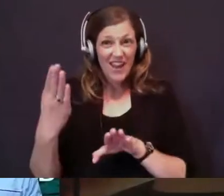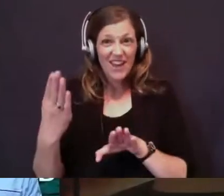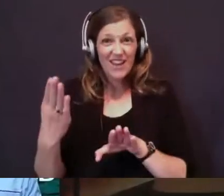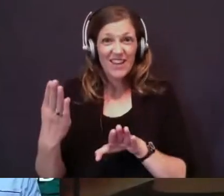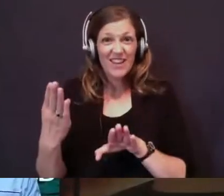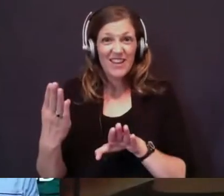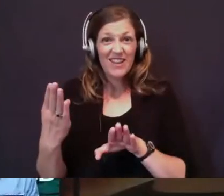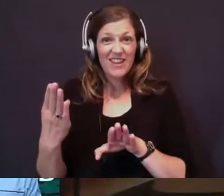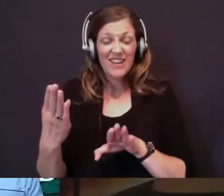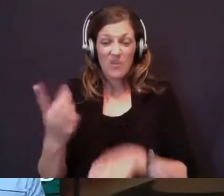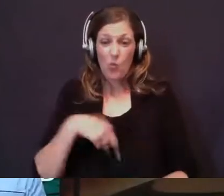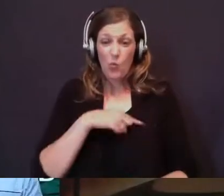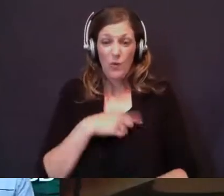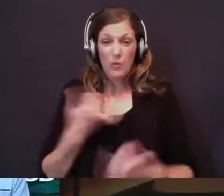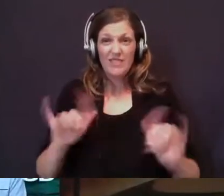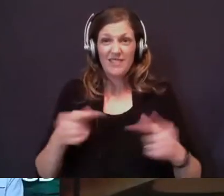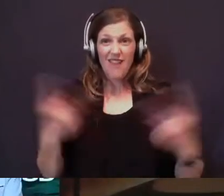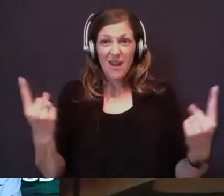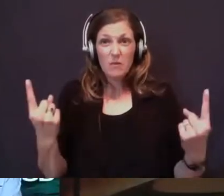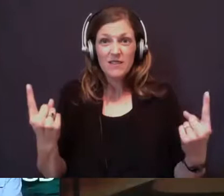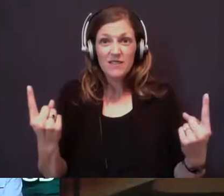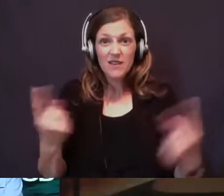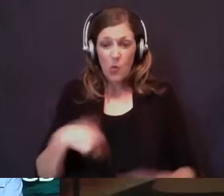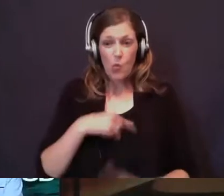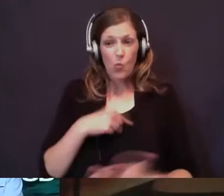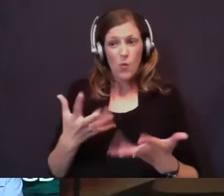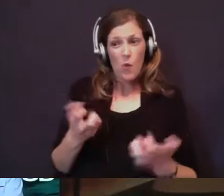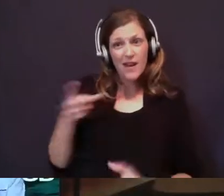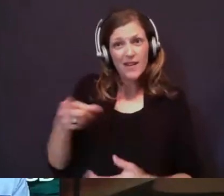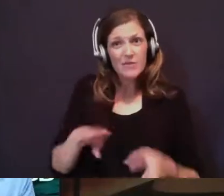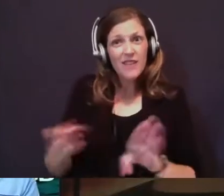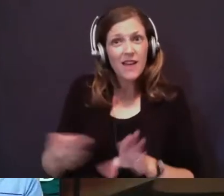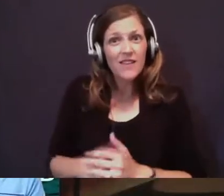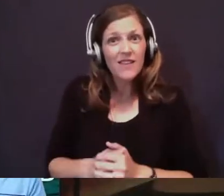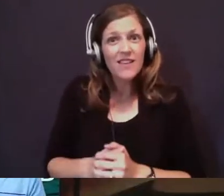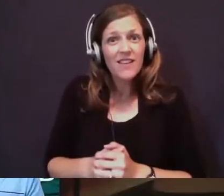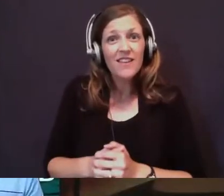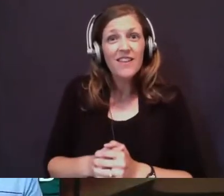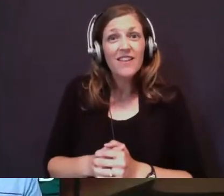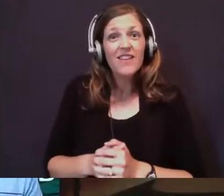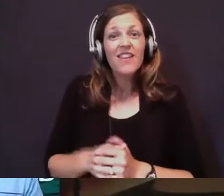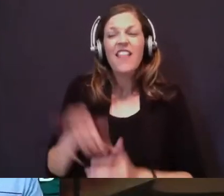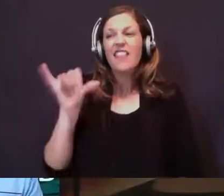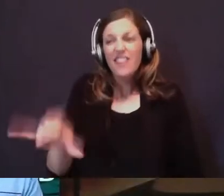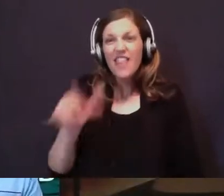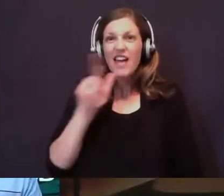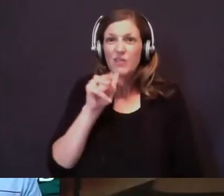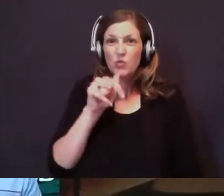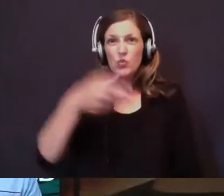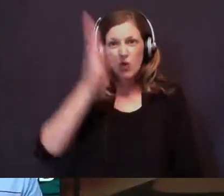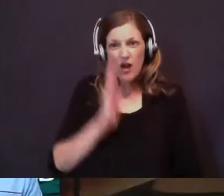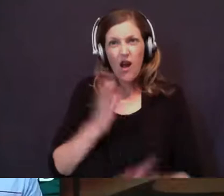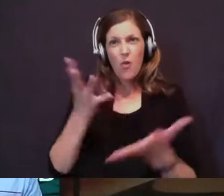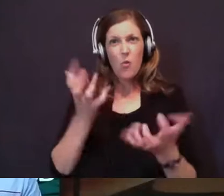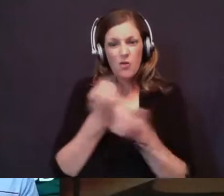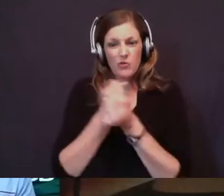we were yet his enemies. We wanted him dead. And that's who God came to save through